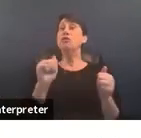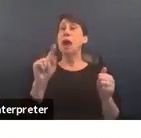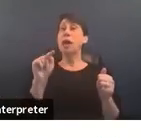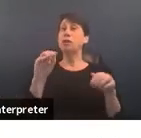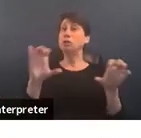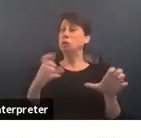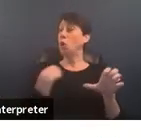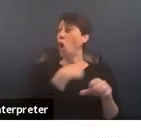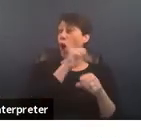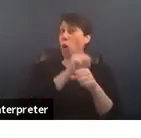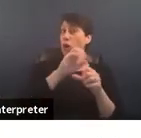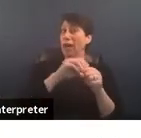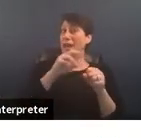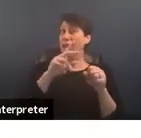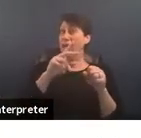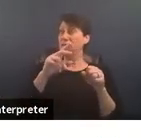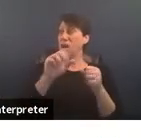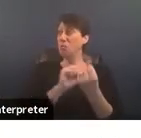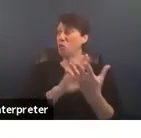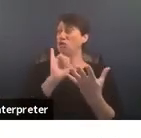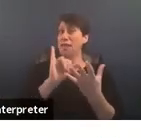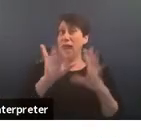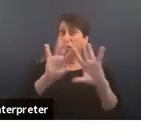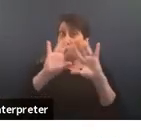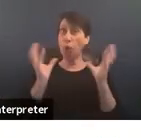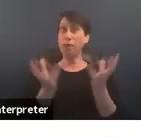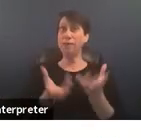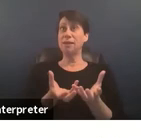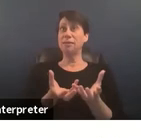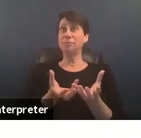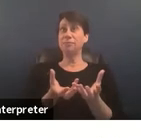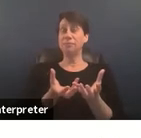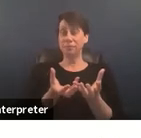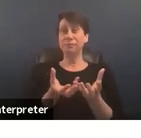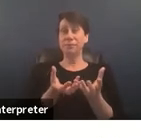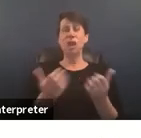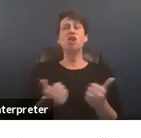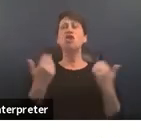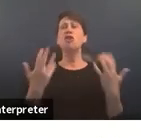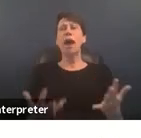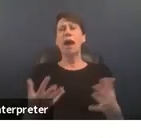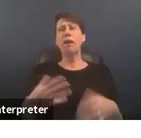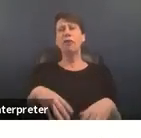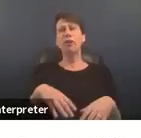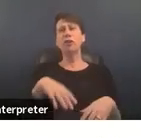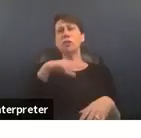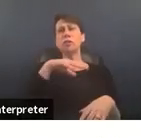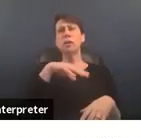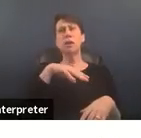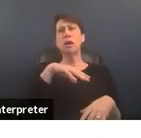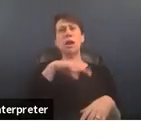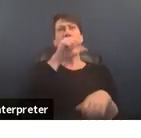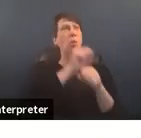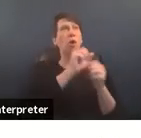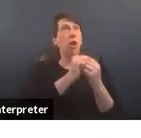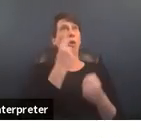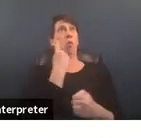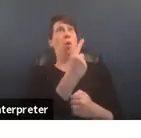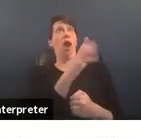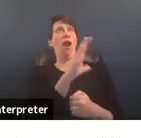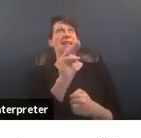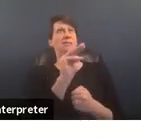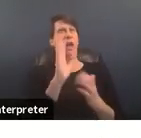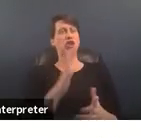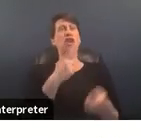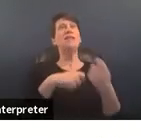our work in a way that is holistic and so um uh survivors not working with one case manager they are working with a team and a